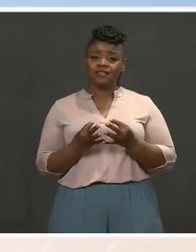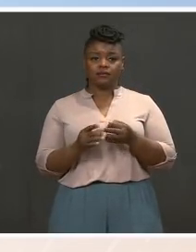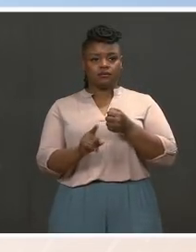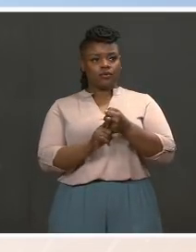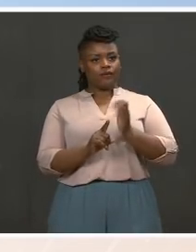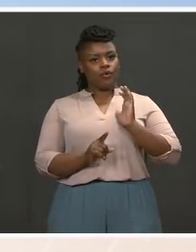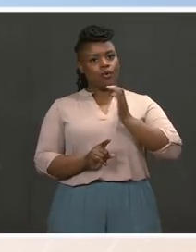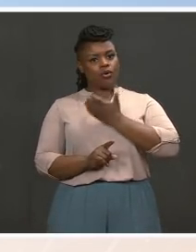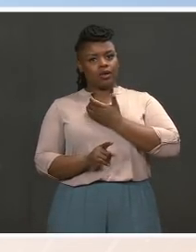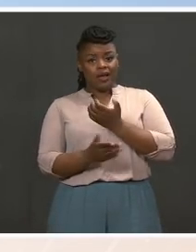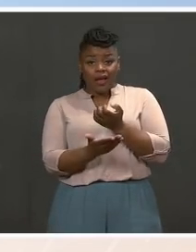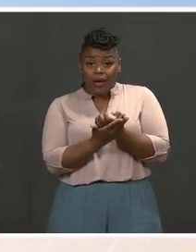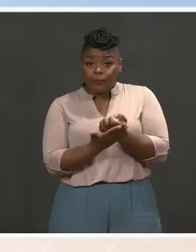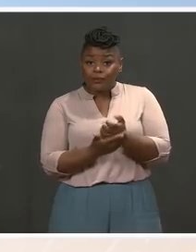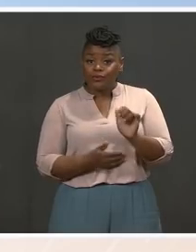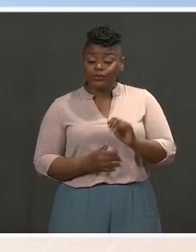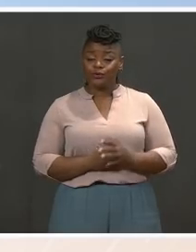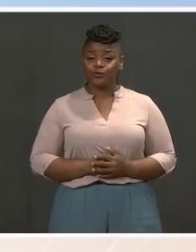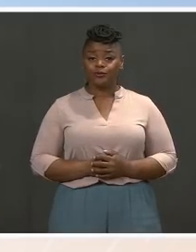I'll turn it over to Heather.